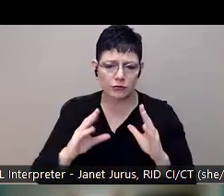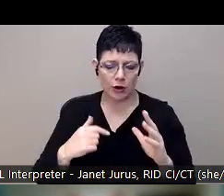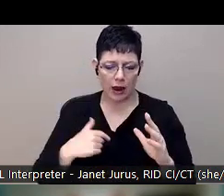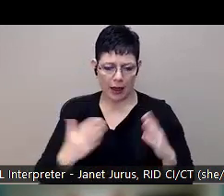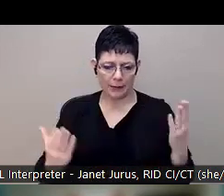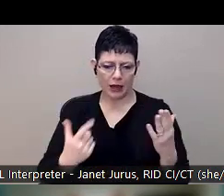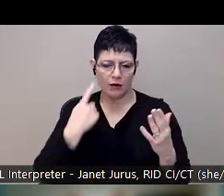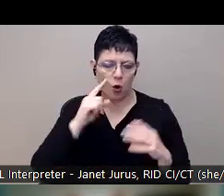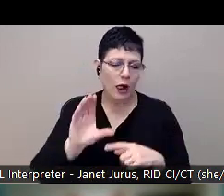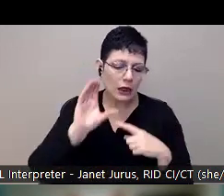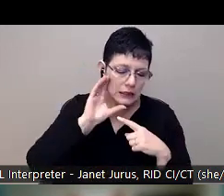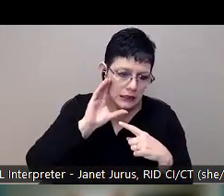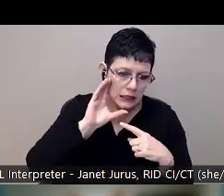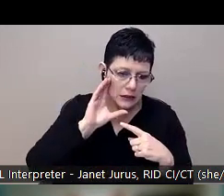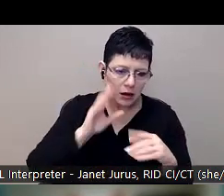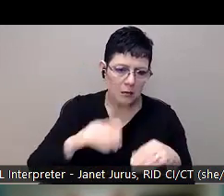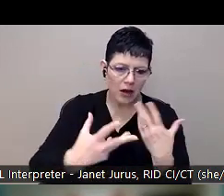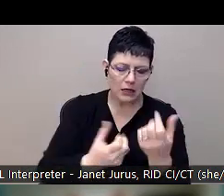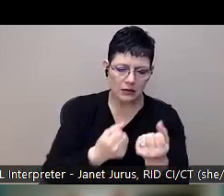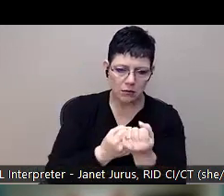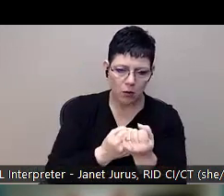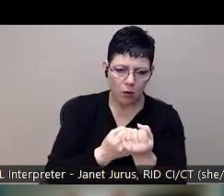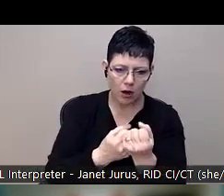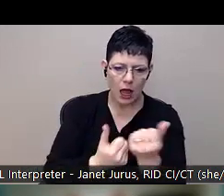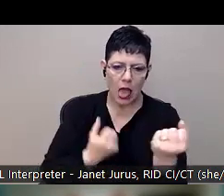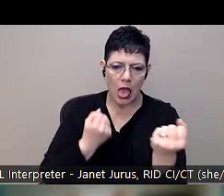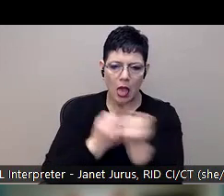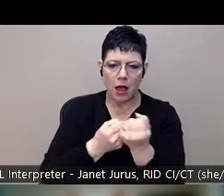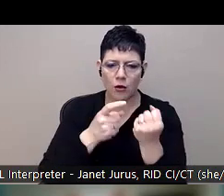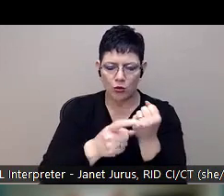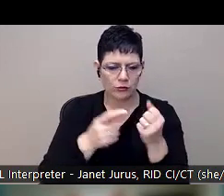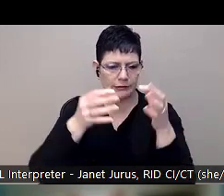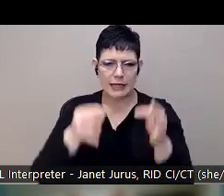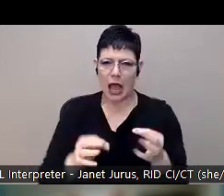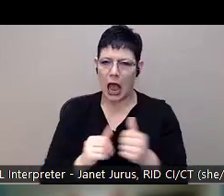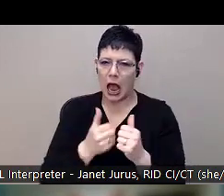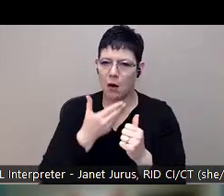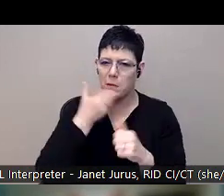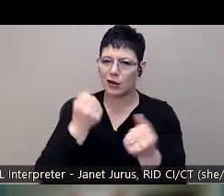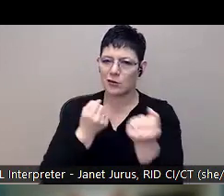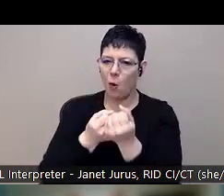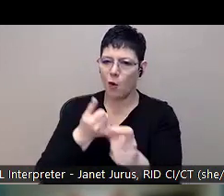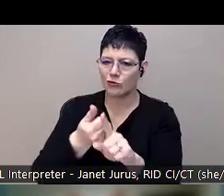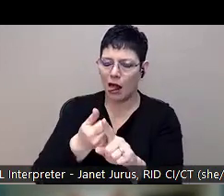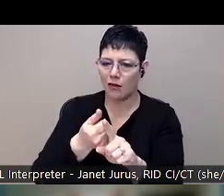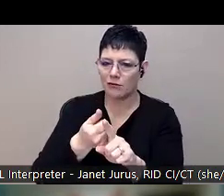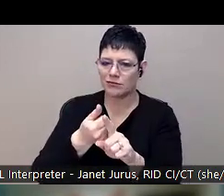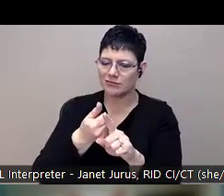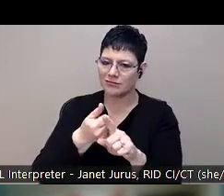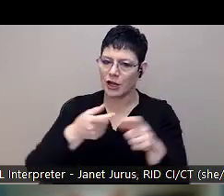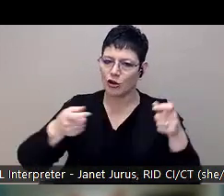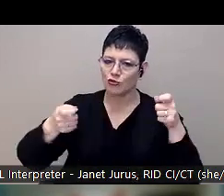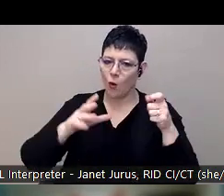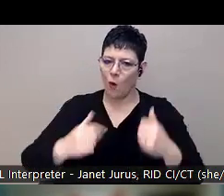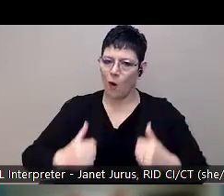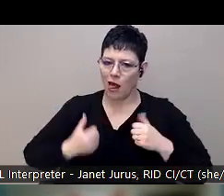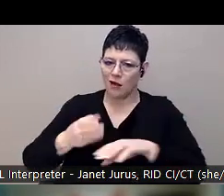tell stories, gain insight so that you can make healthier choices and that you can be in control of the direction of your life.